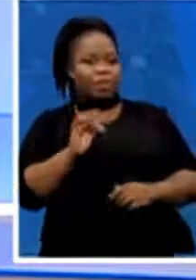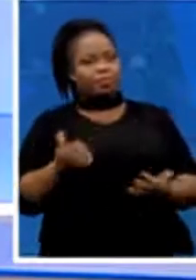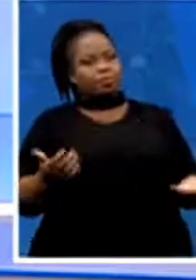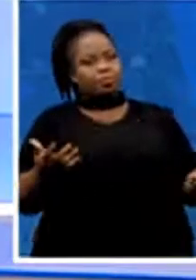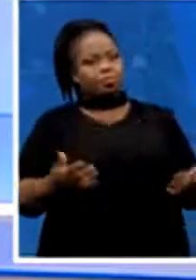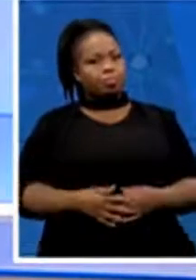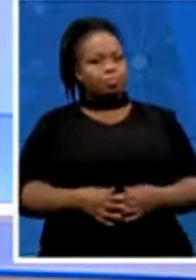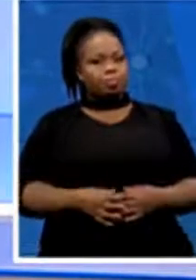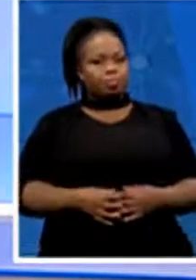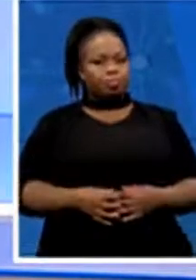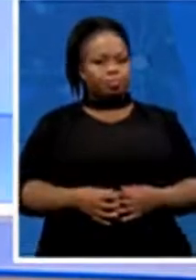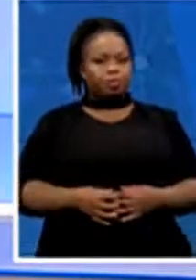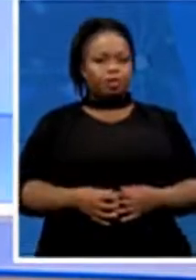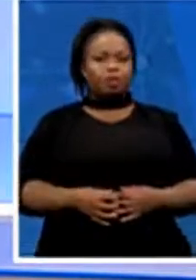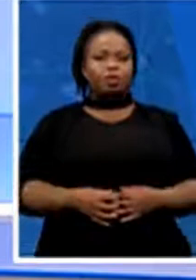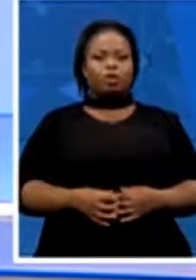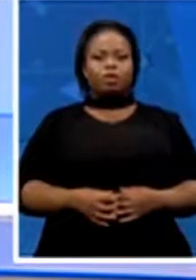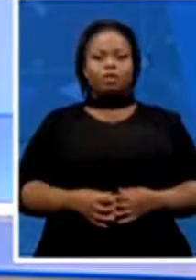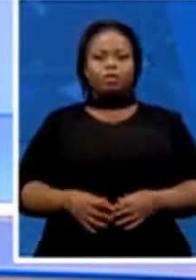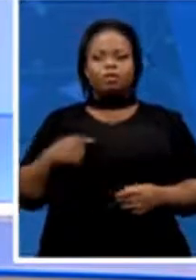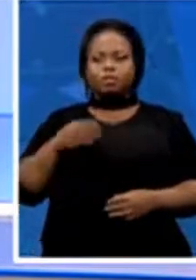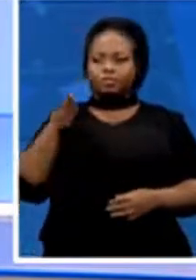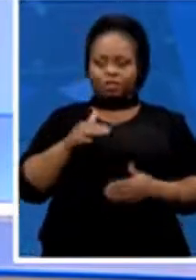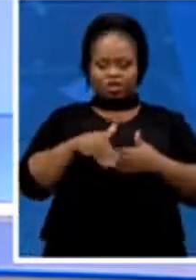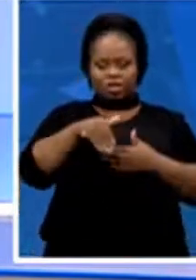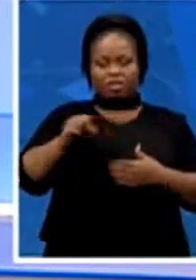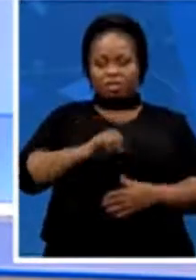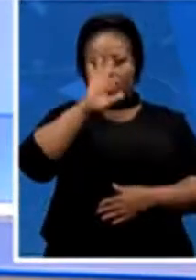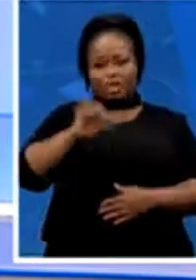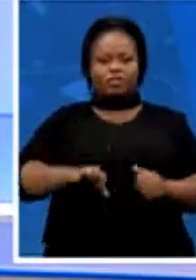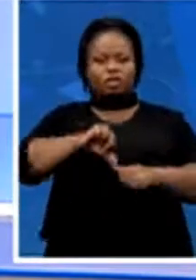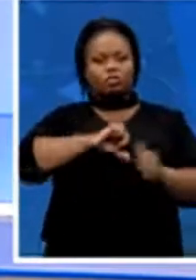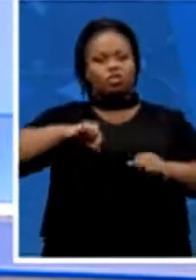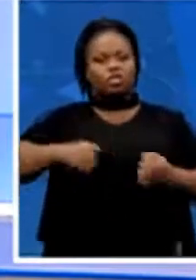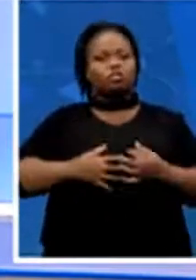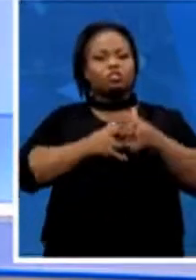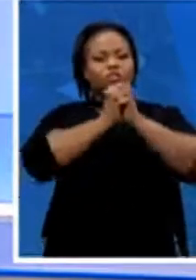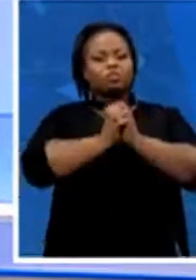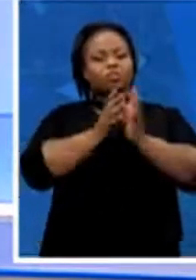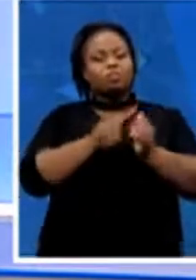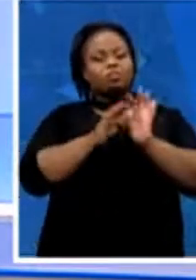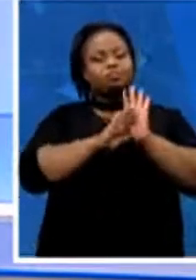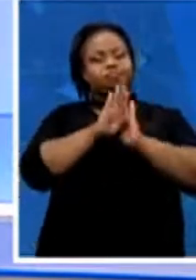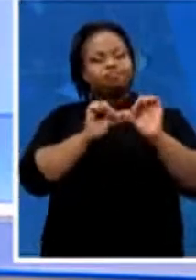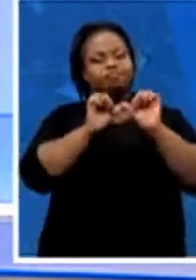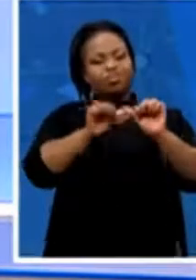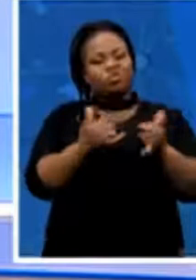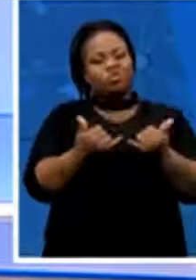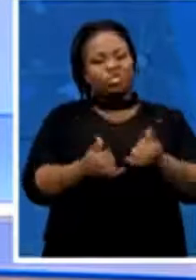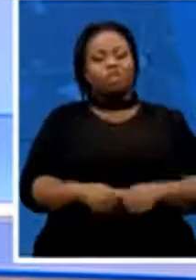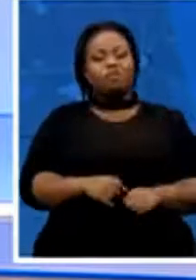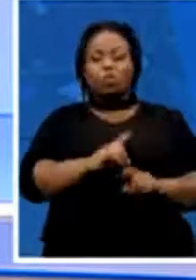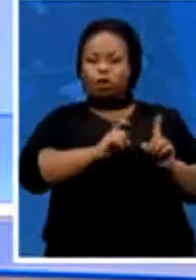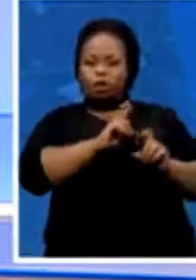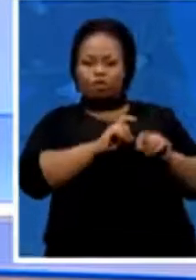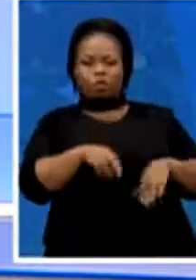go. That was Cricket South Africa social justice and nation-building project hearings continuing today. And these hearings on racial discrimination in the game began on